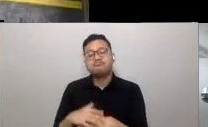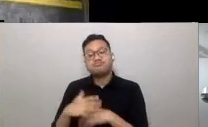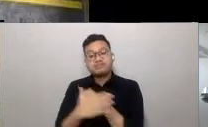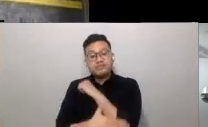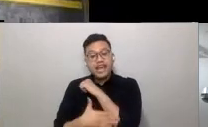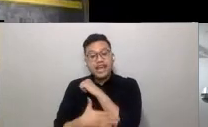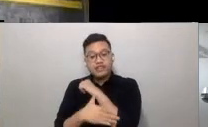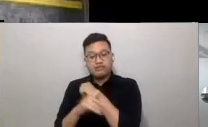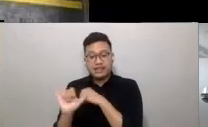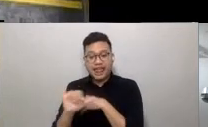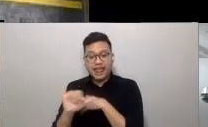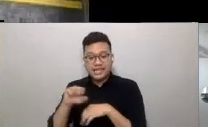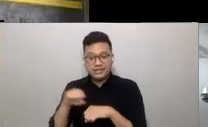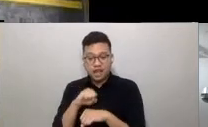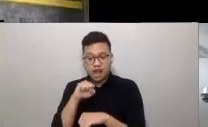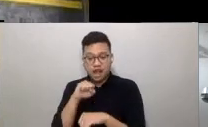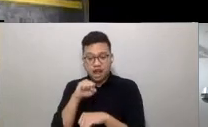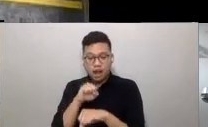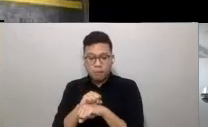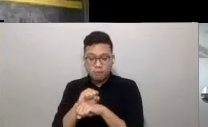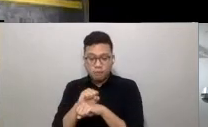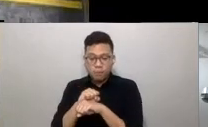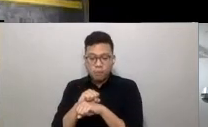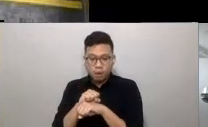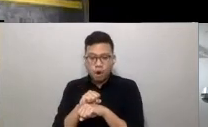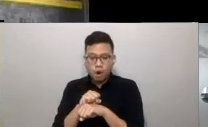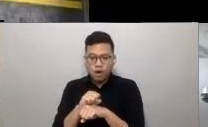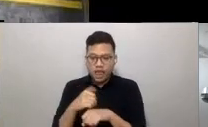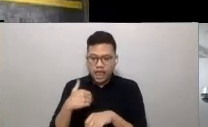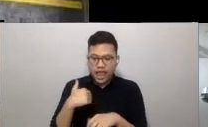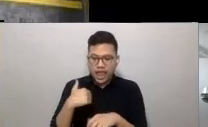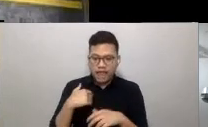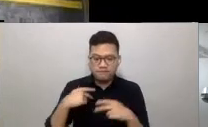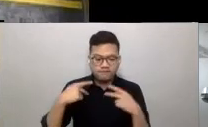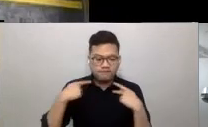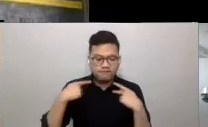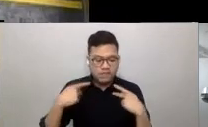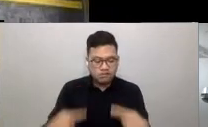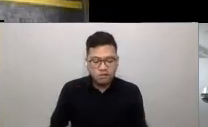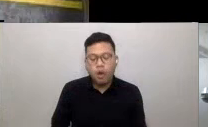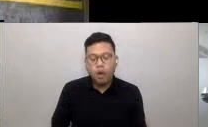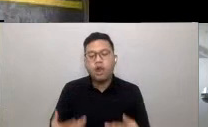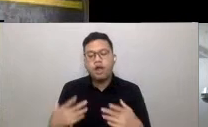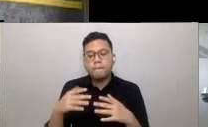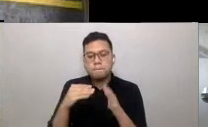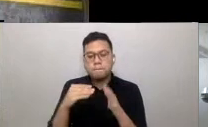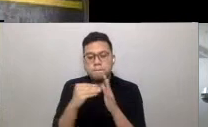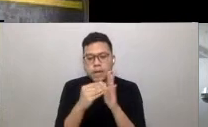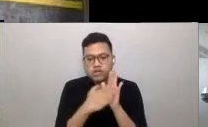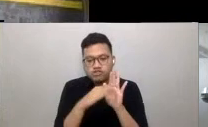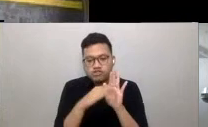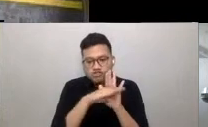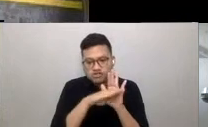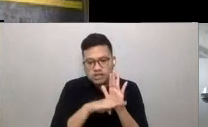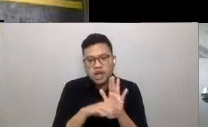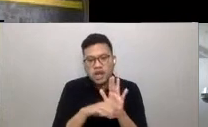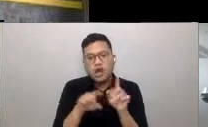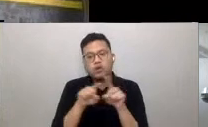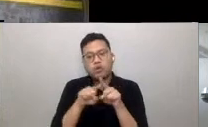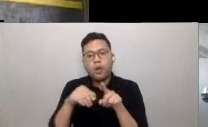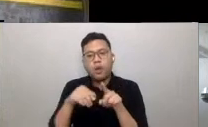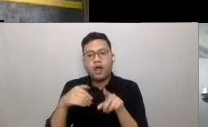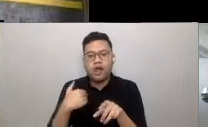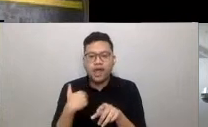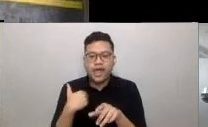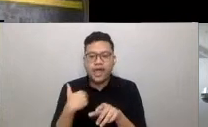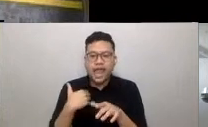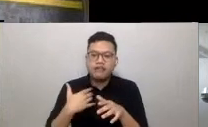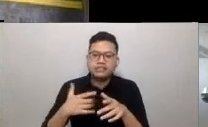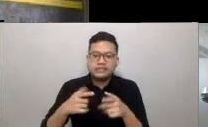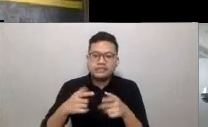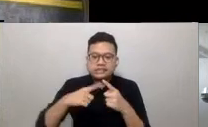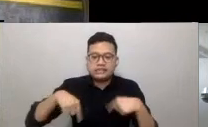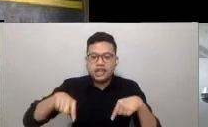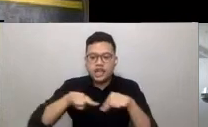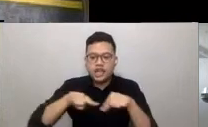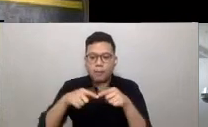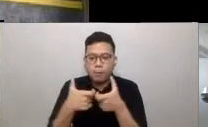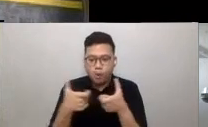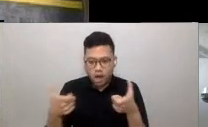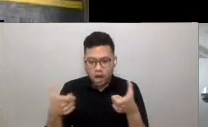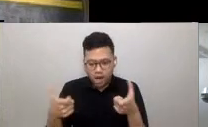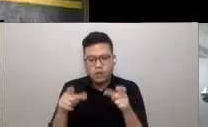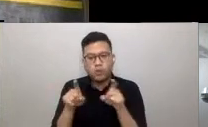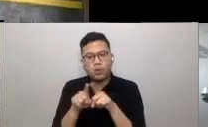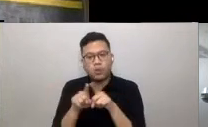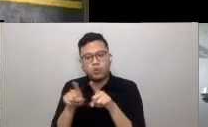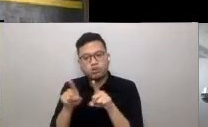the pandemic through fiscal measures to support the economy, while also executing a nationwide circuit breaker period, followed by